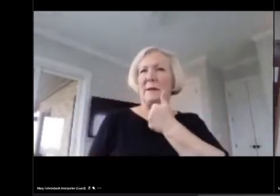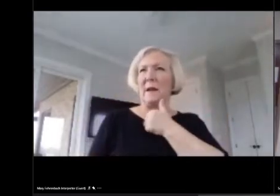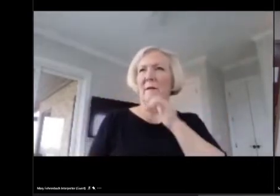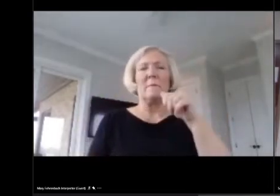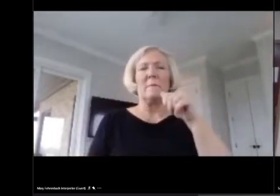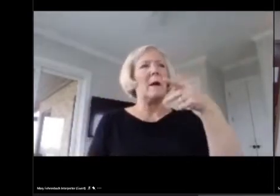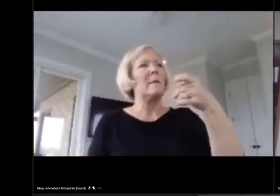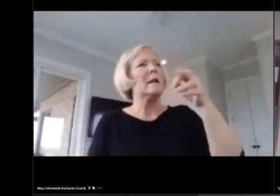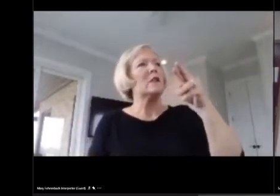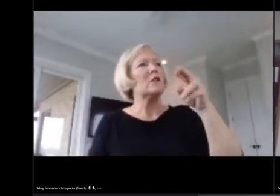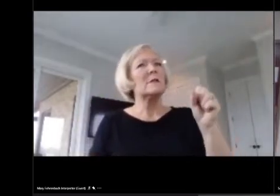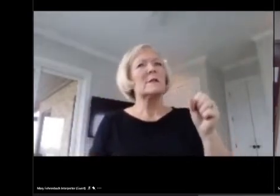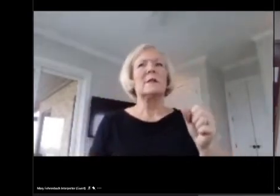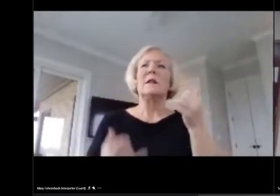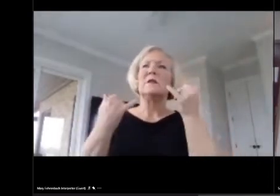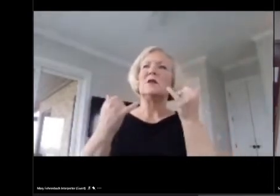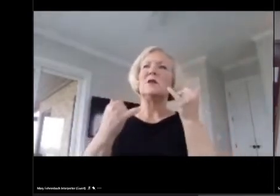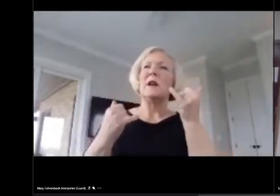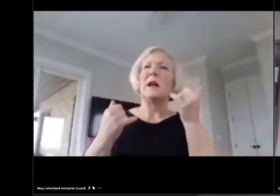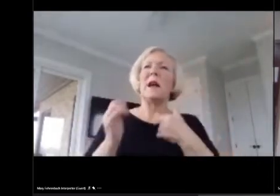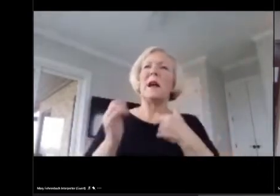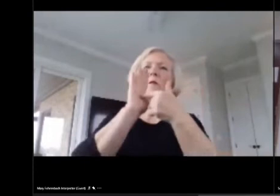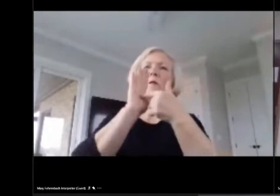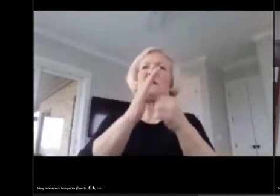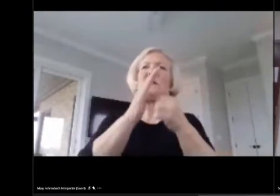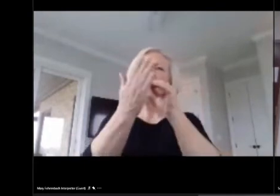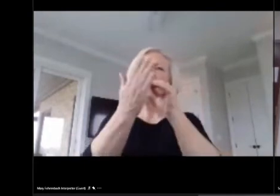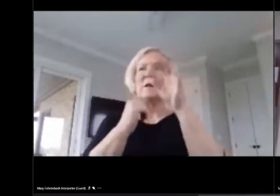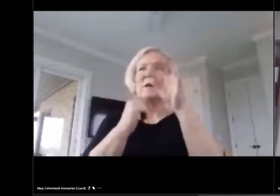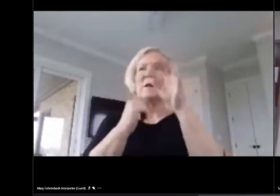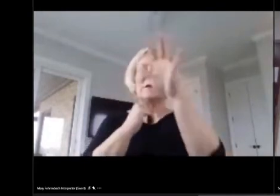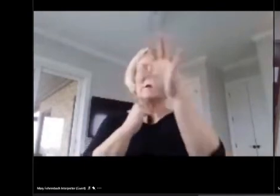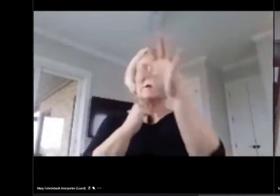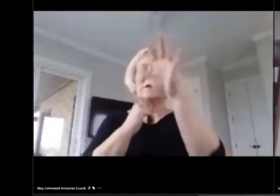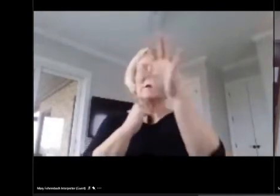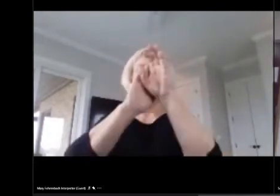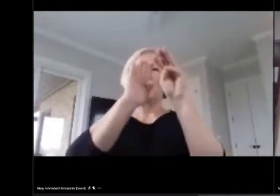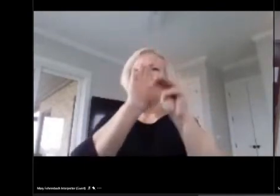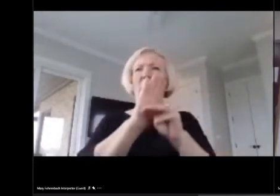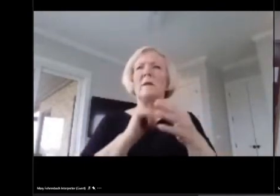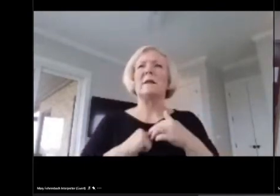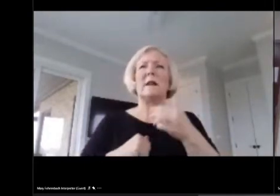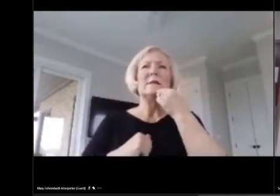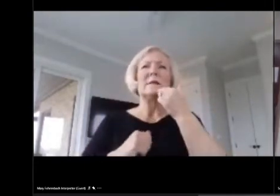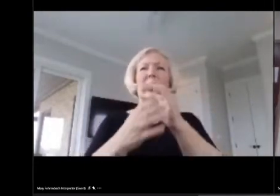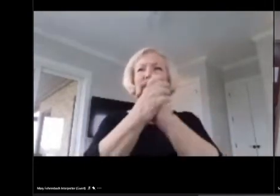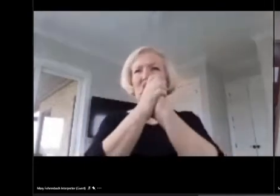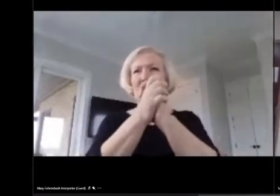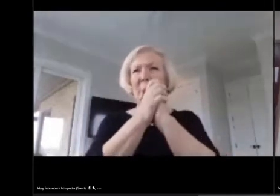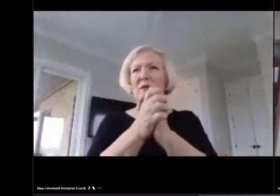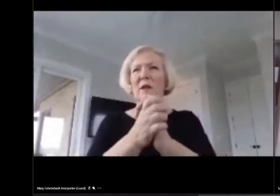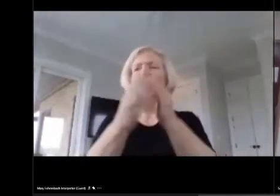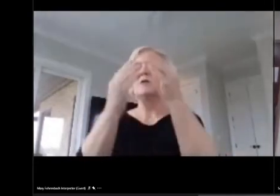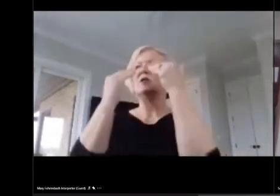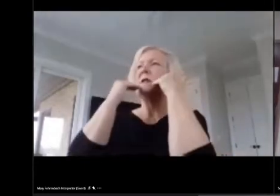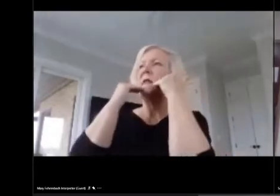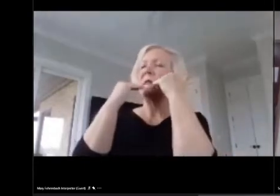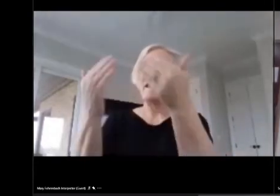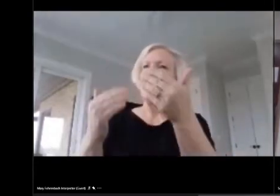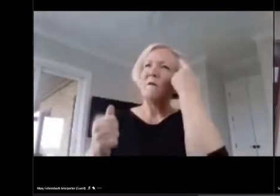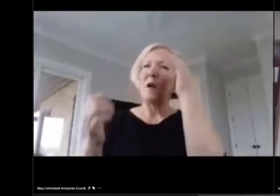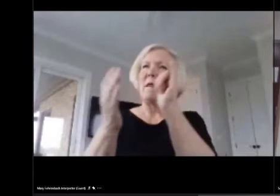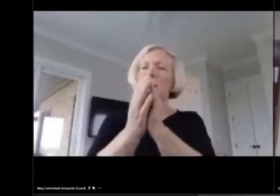Today, I represent students across the Commonwealth as I say congratulations and thank you for this